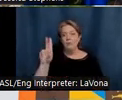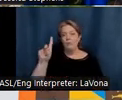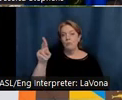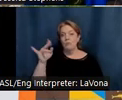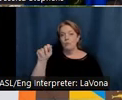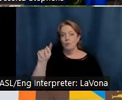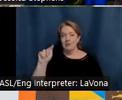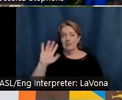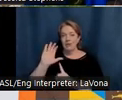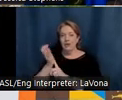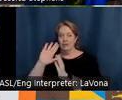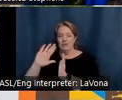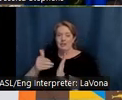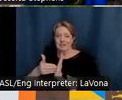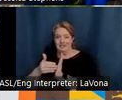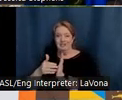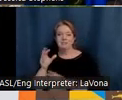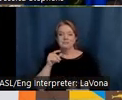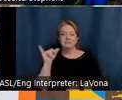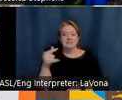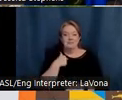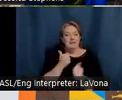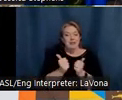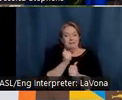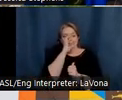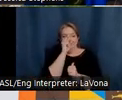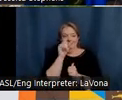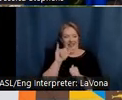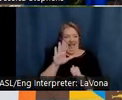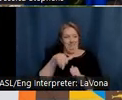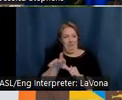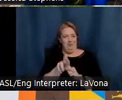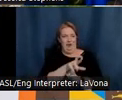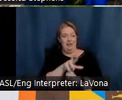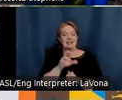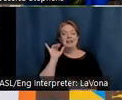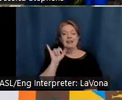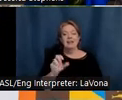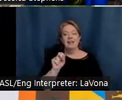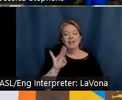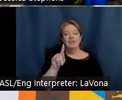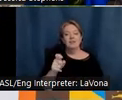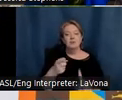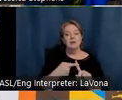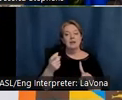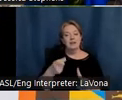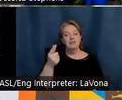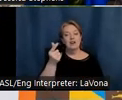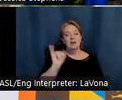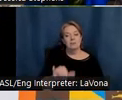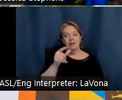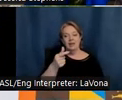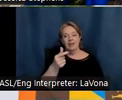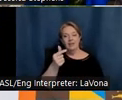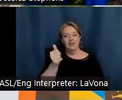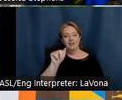right, the suite at the Garden Bloomington Hotel, which replicates rooms from the Netflix great series Stranger